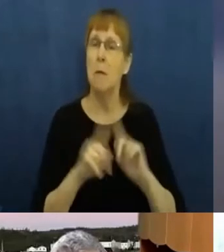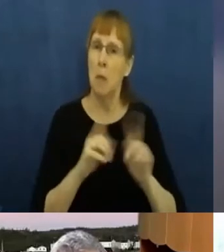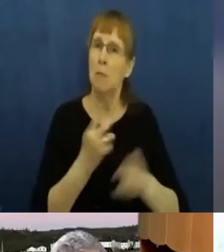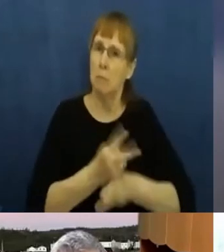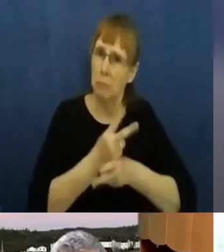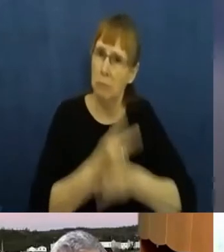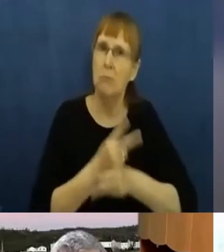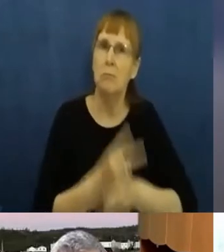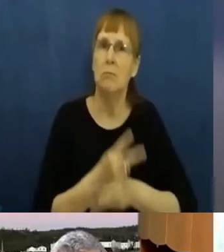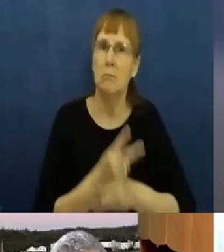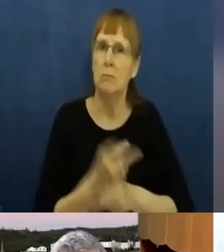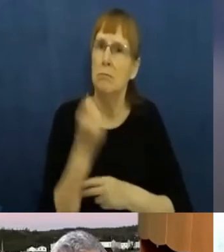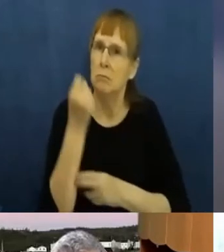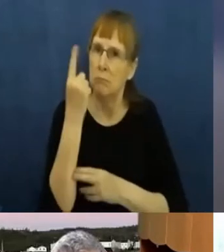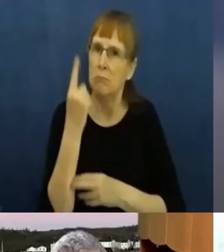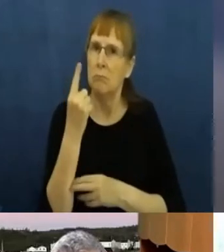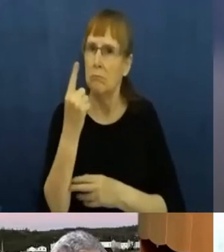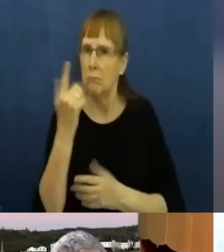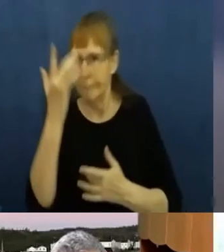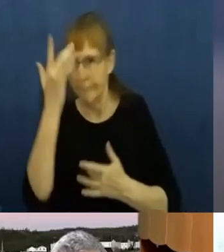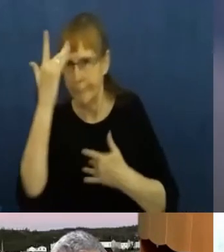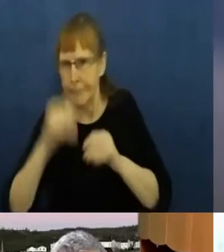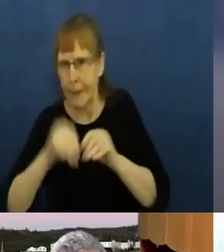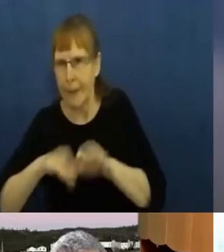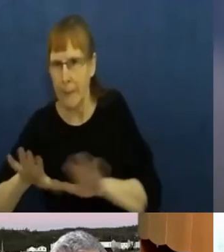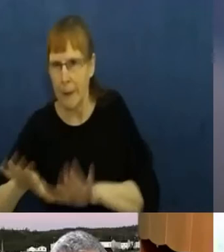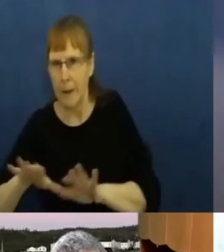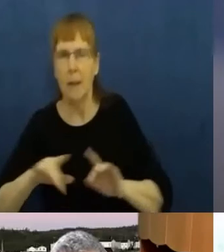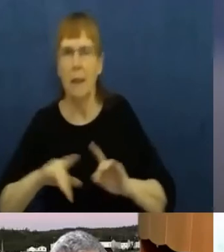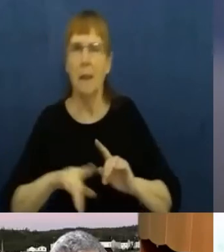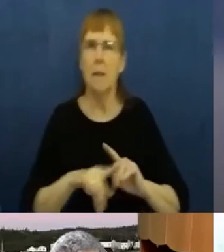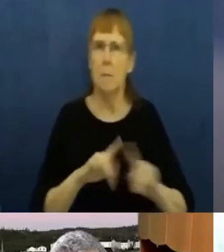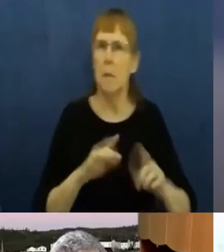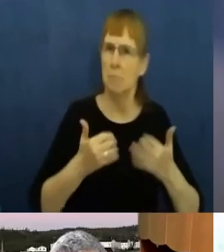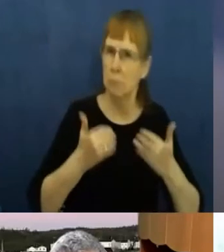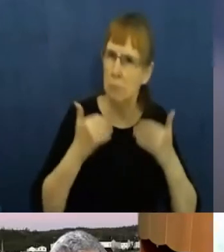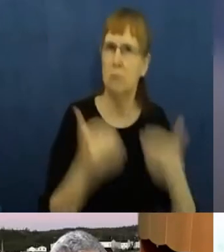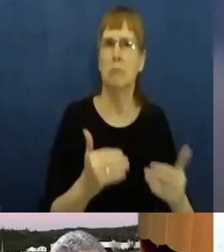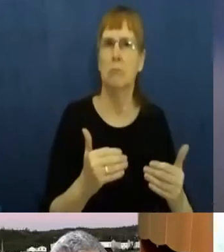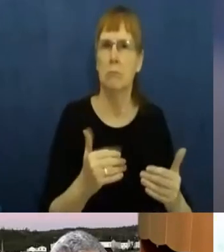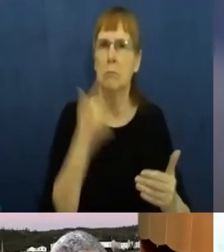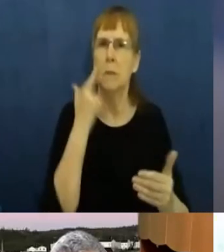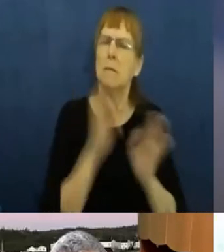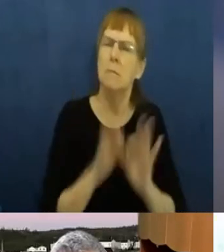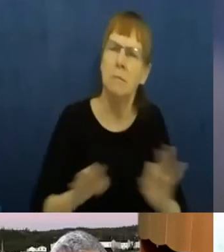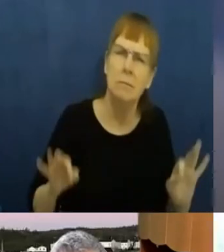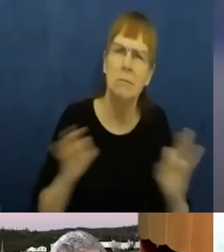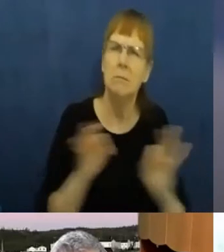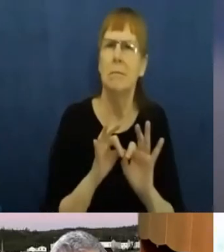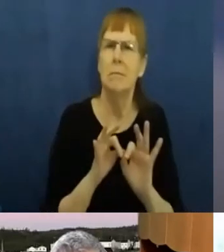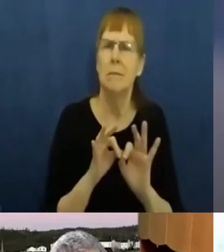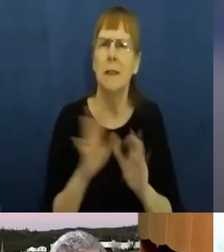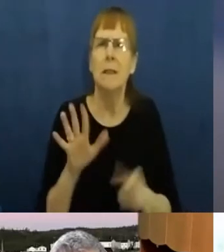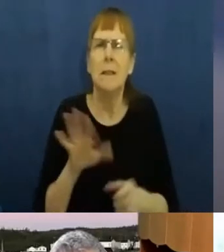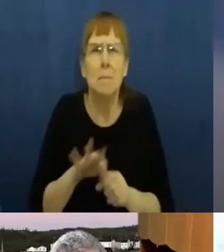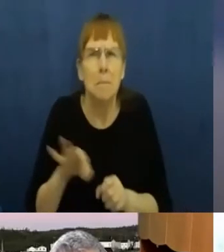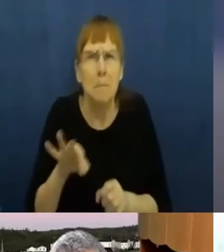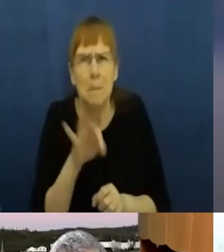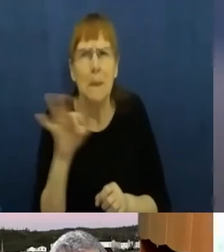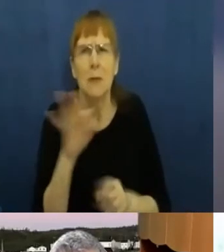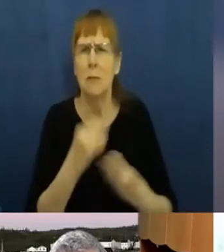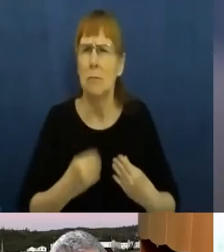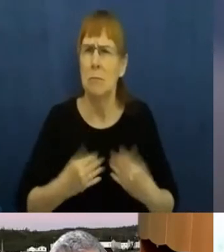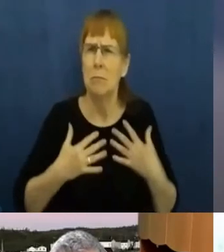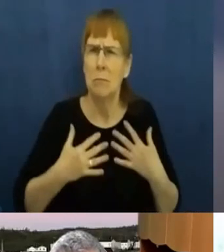offer to the people that which they they needed to. To to to to offer ceremonies that actually